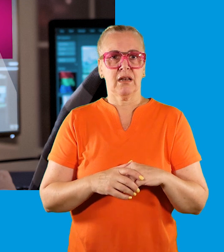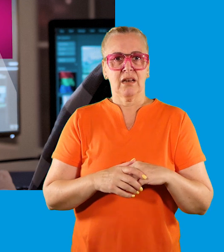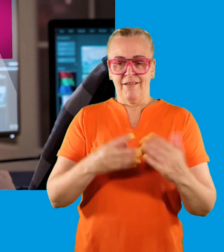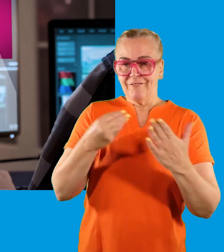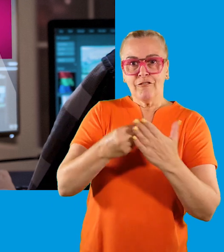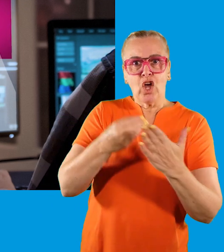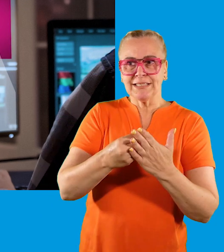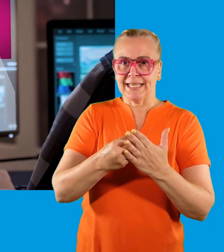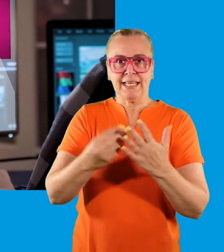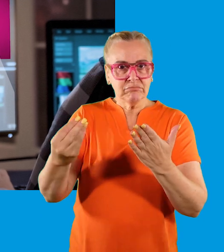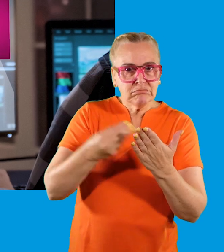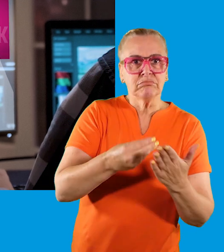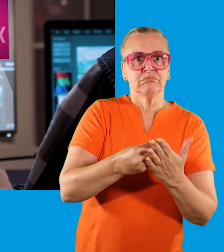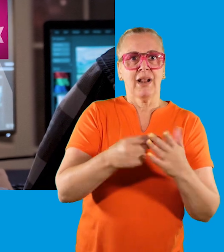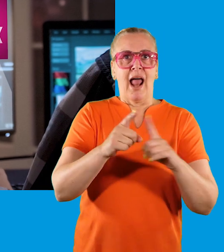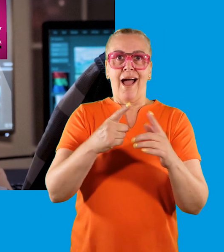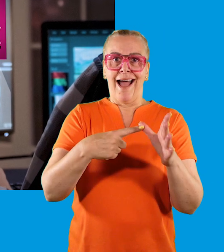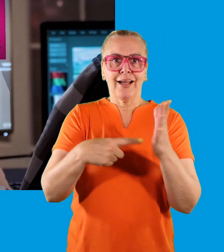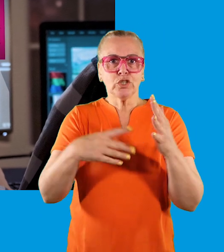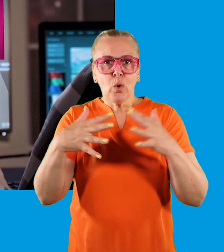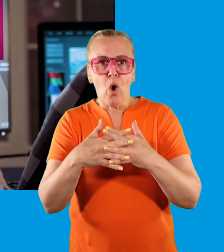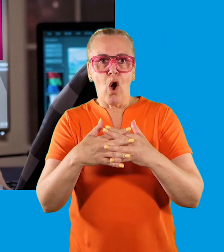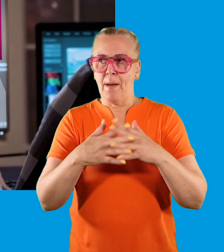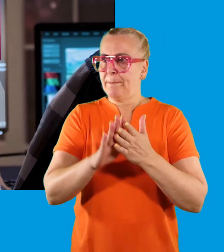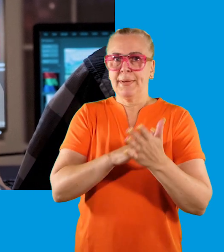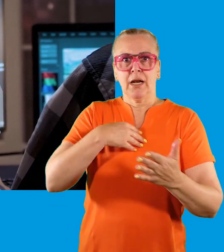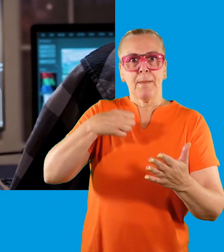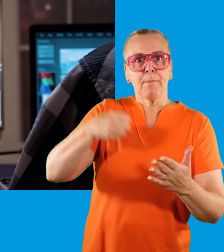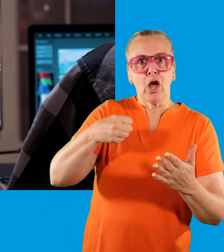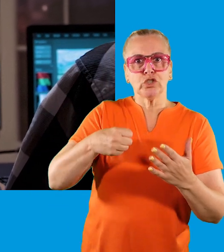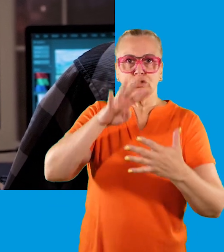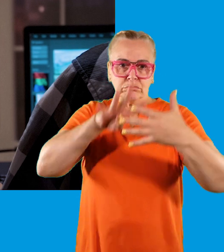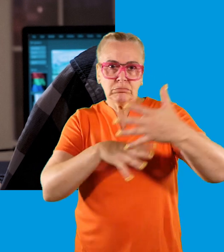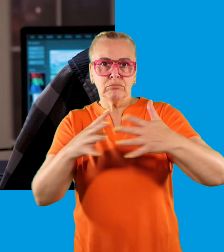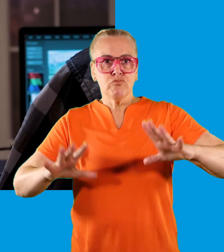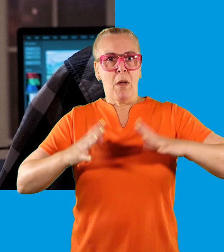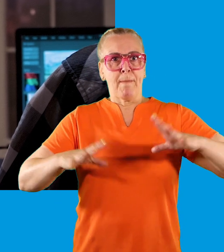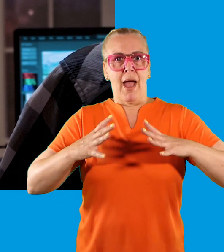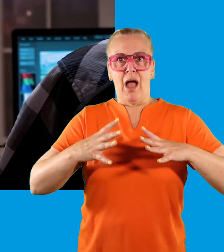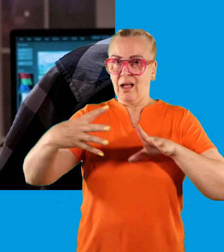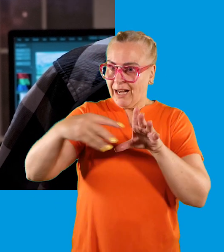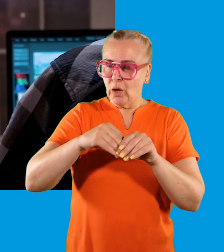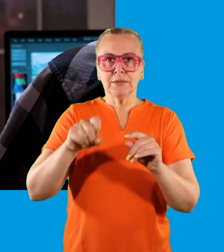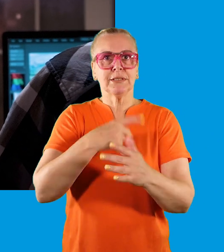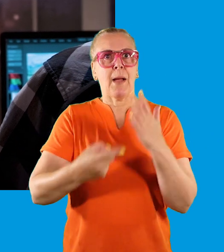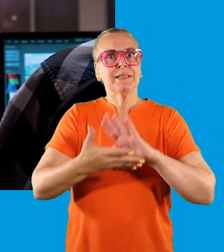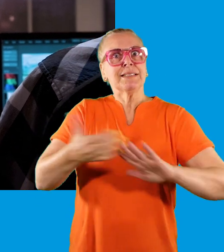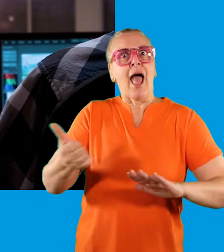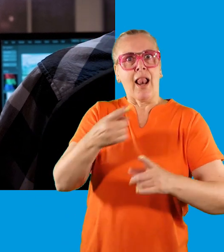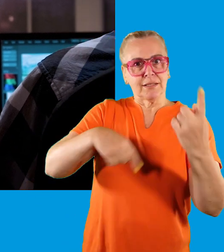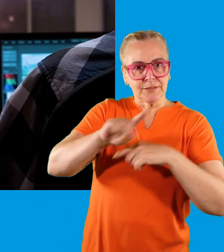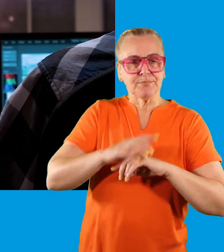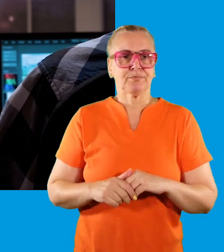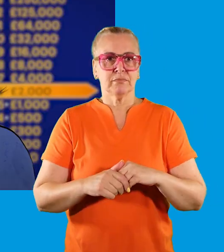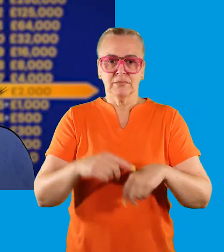Putting funding and support in place, like access to work, helps keep our budgets and schedules prepared for including disabled talent.